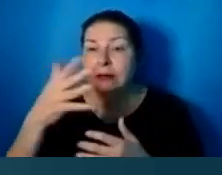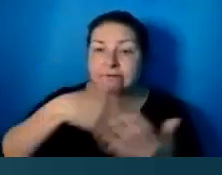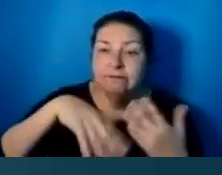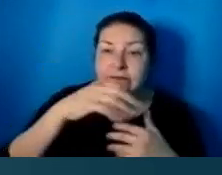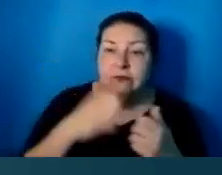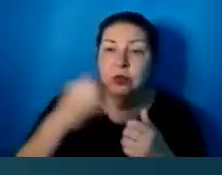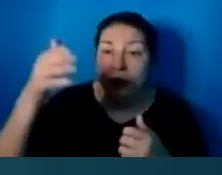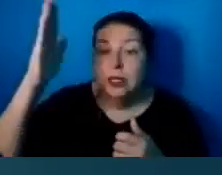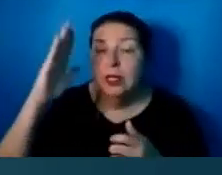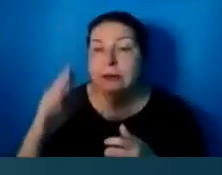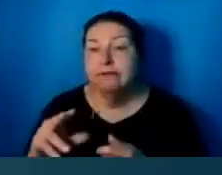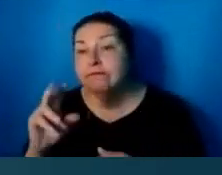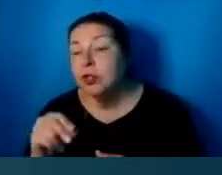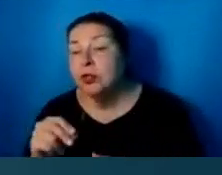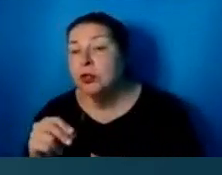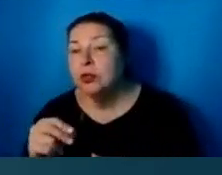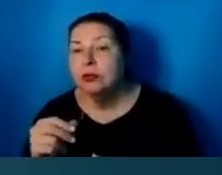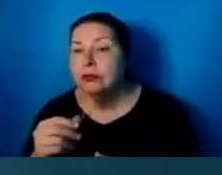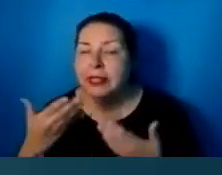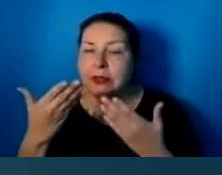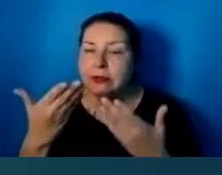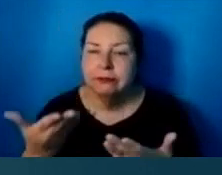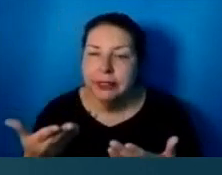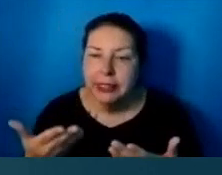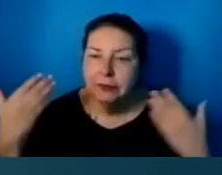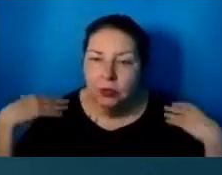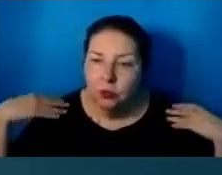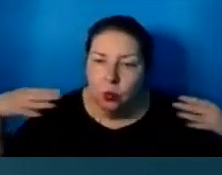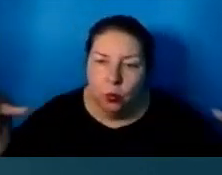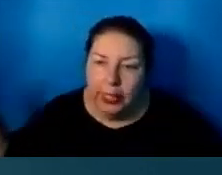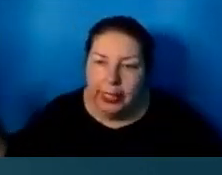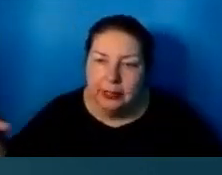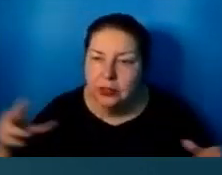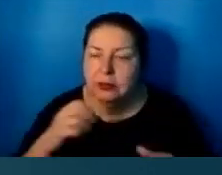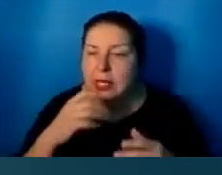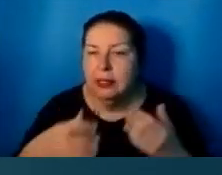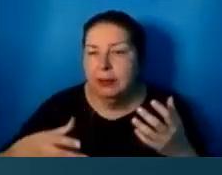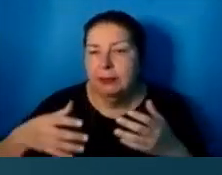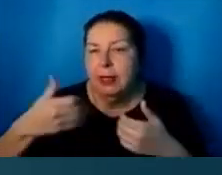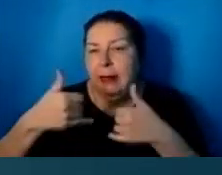him. You you don't get a pair of wings. You're not going to be playing a harp for all eternity.